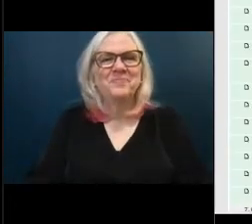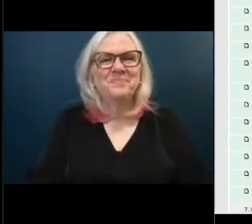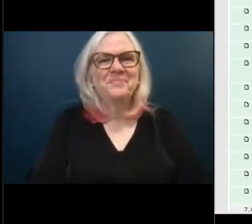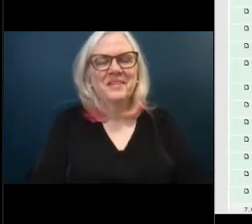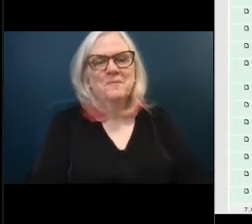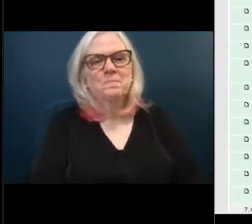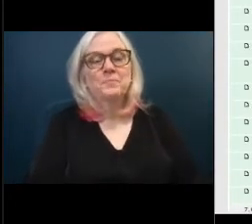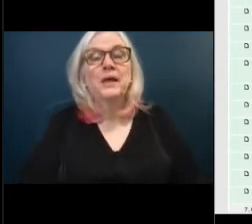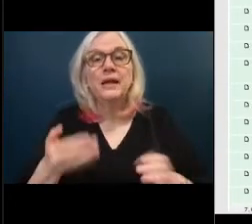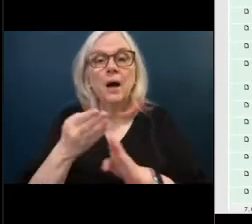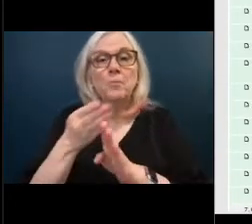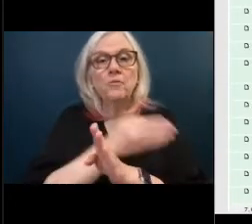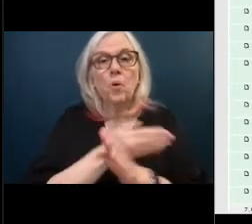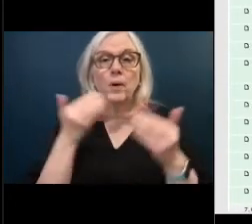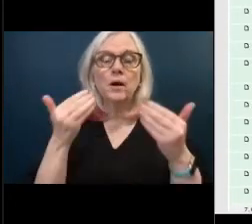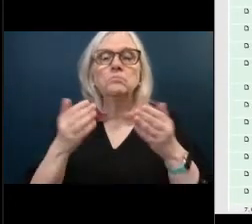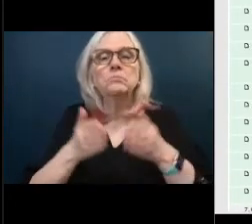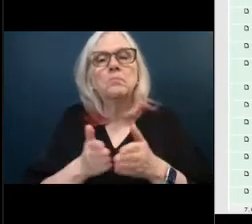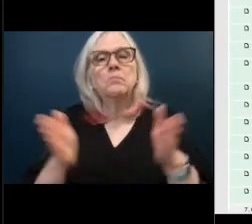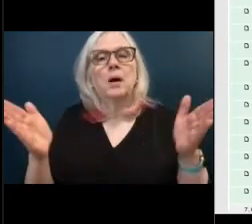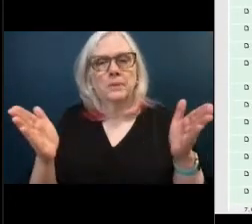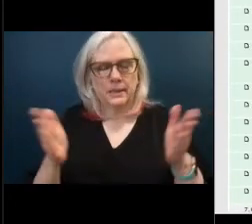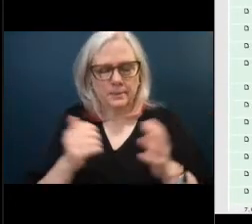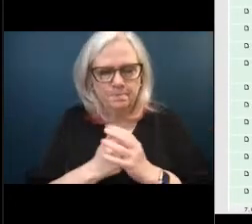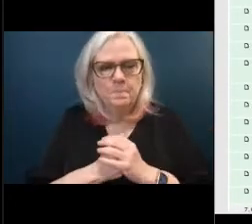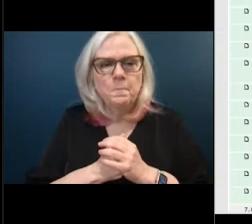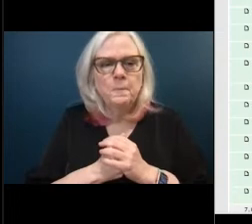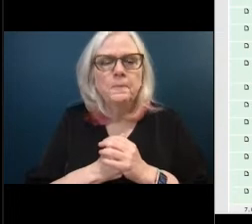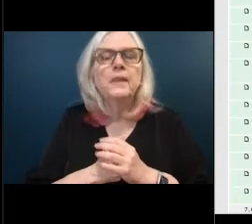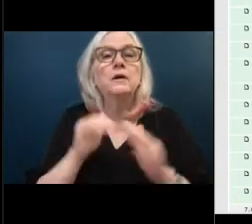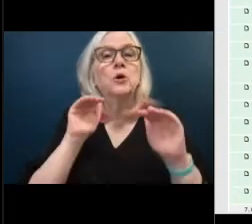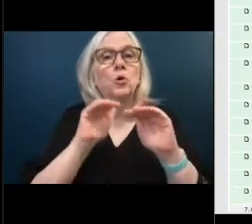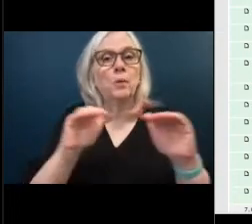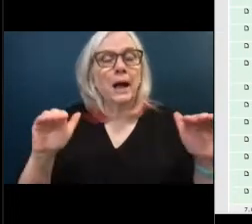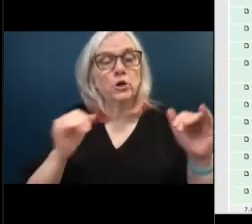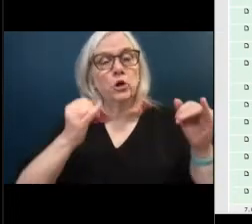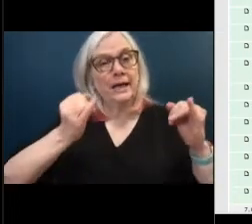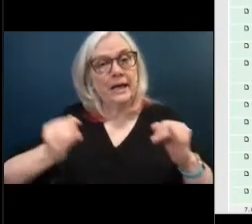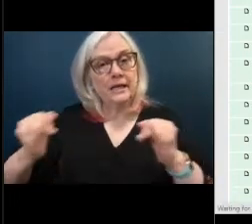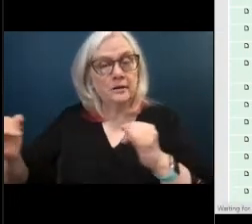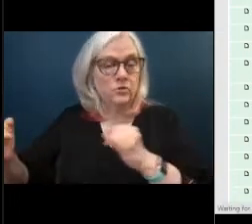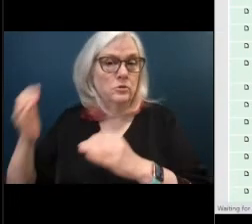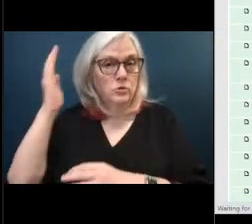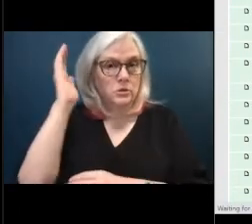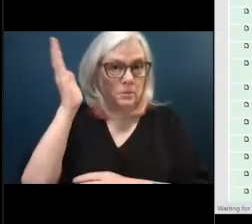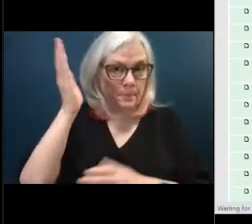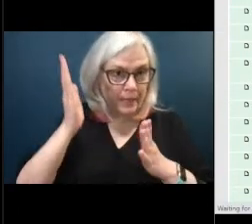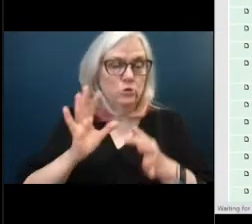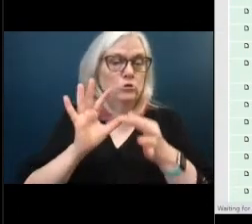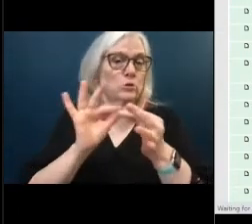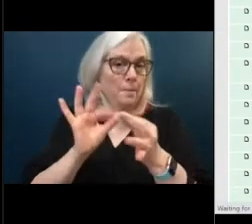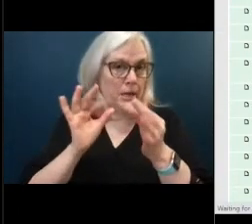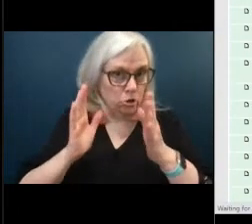Before we begin, public audience, this is just a reminder that individual speakers are limited to three minutes per meeting. Public audience